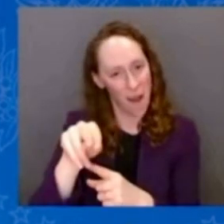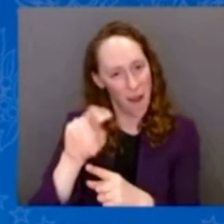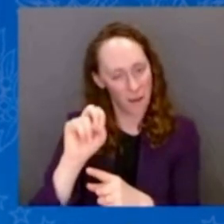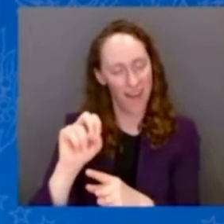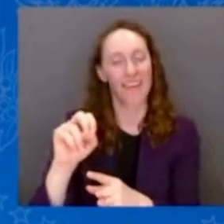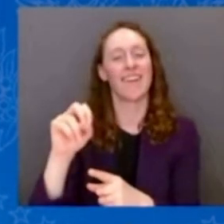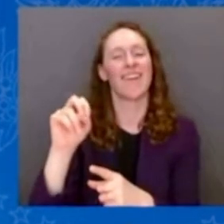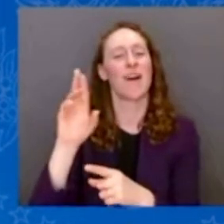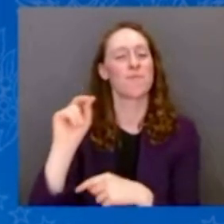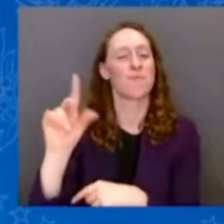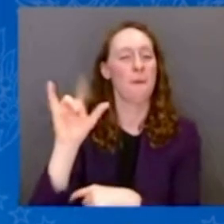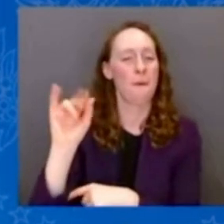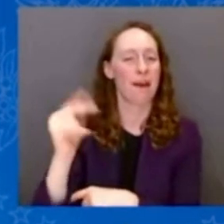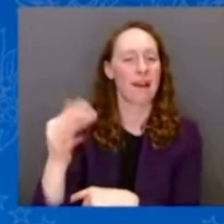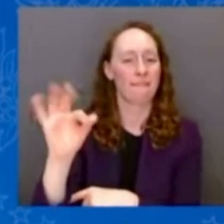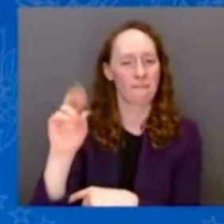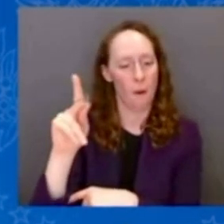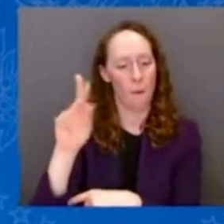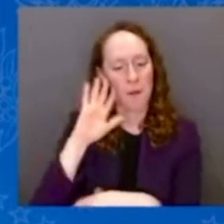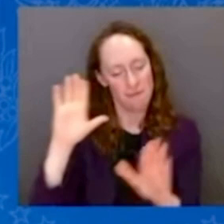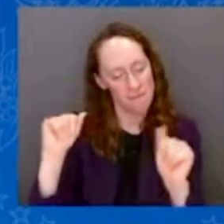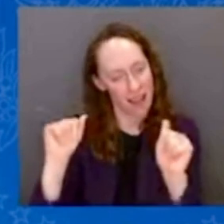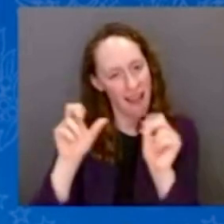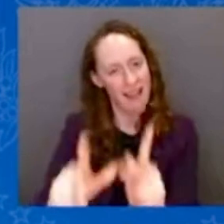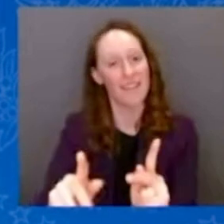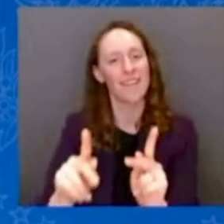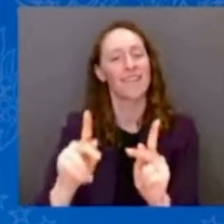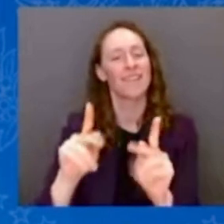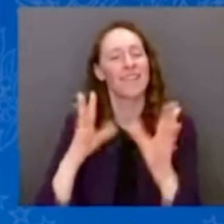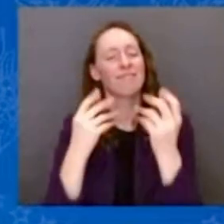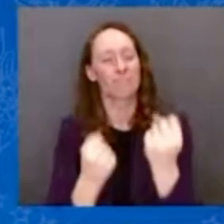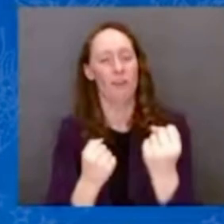and God bless our first responders. Thank you.